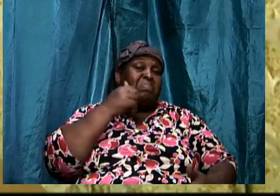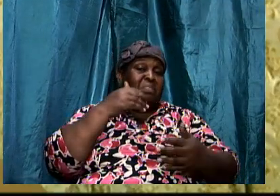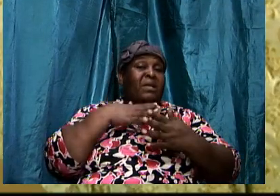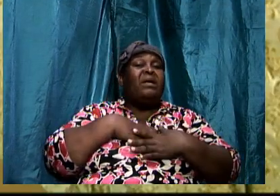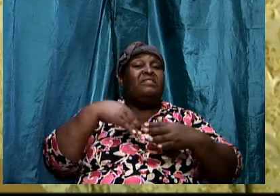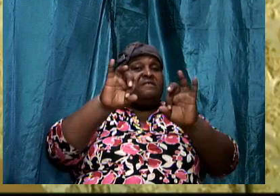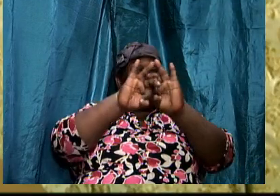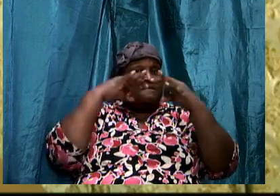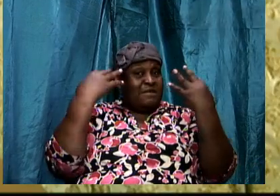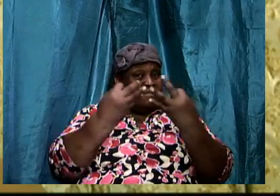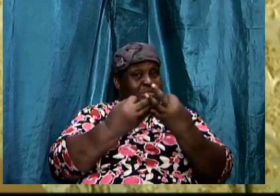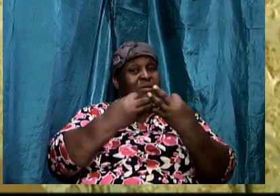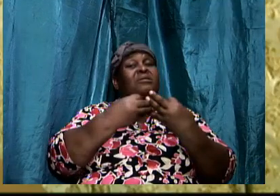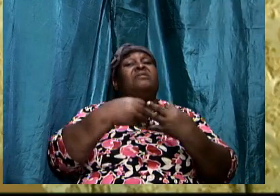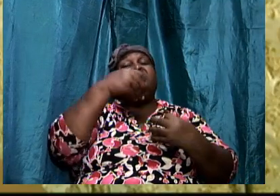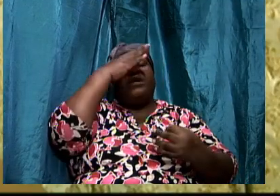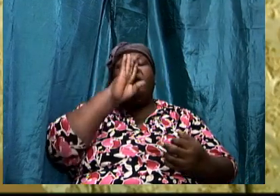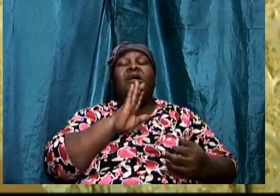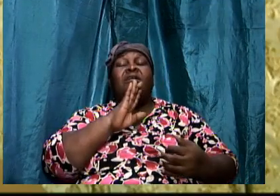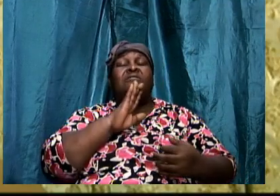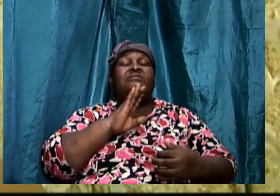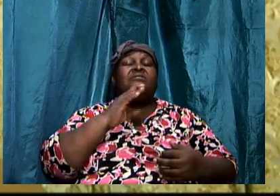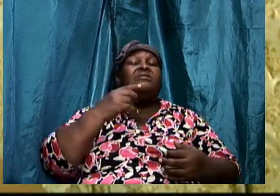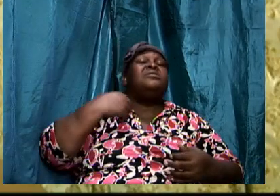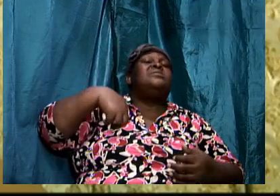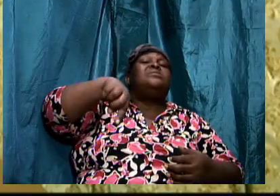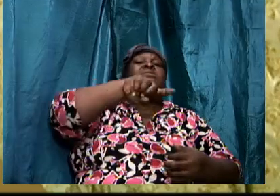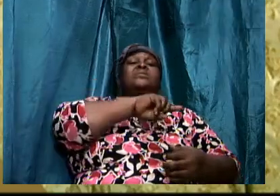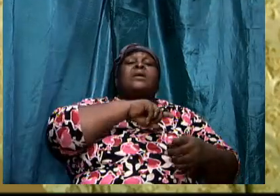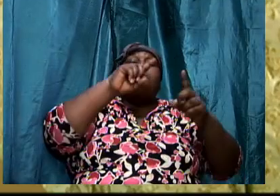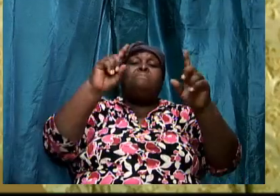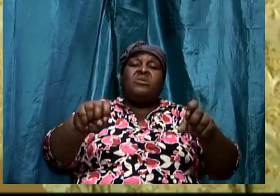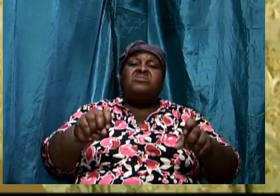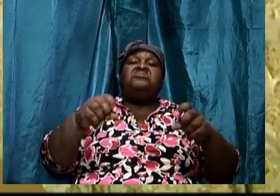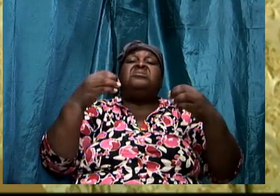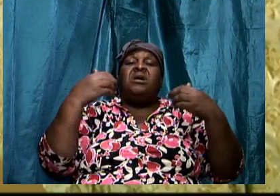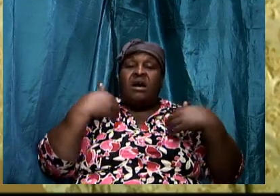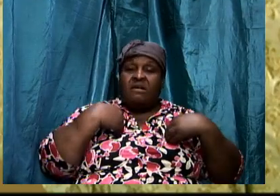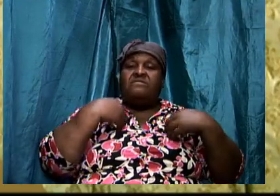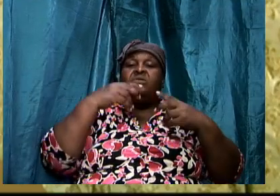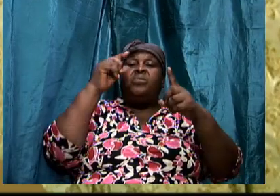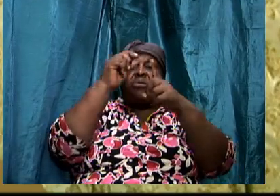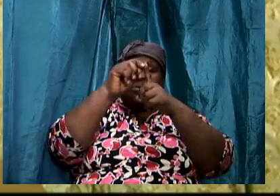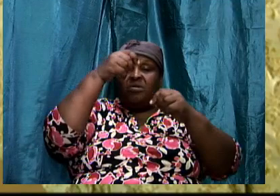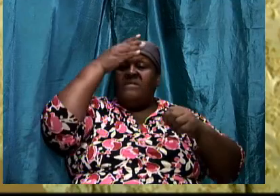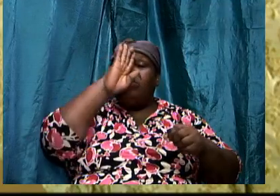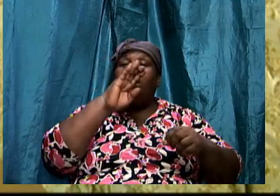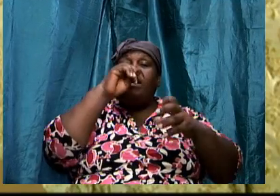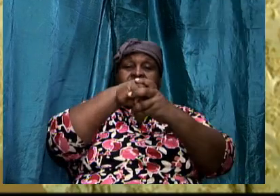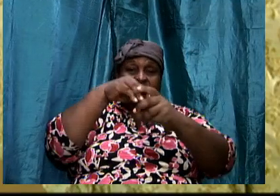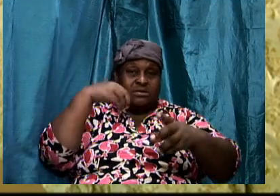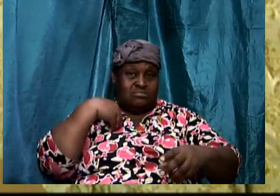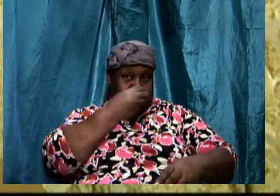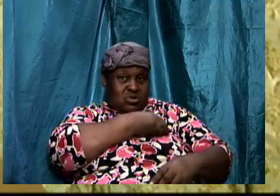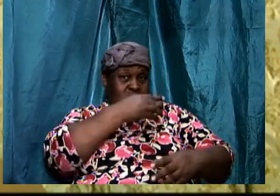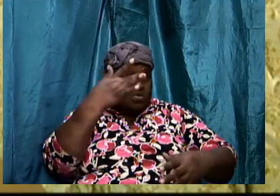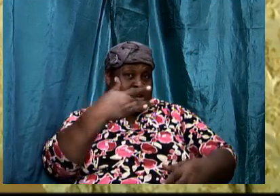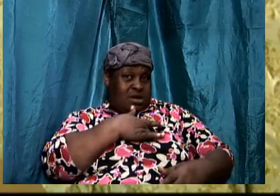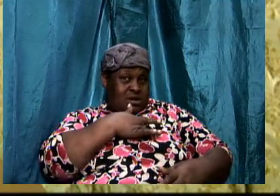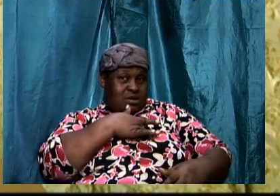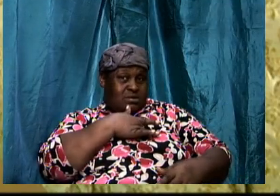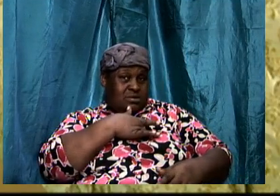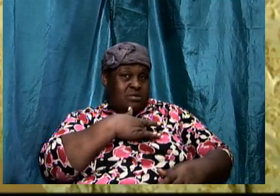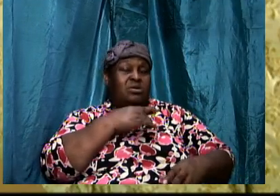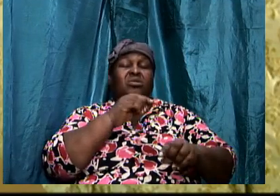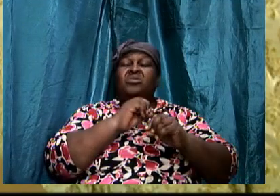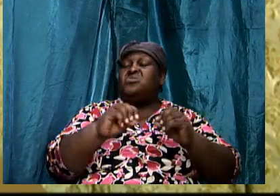of Christ. We must have the Word. And if we don't have a love right